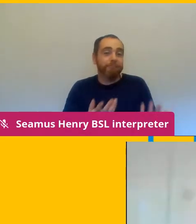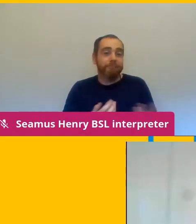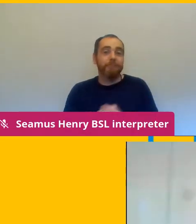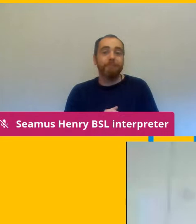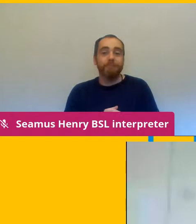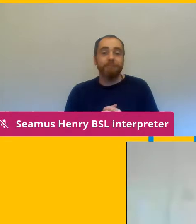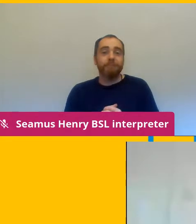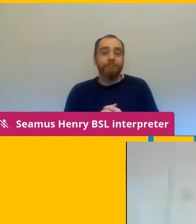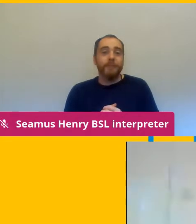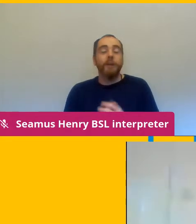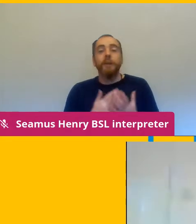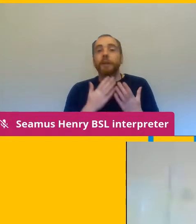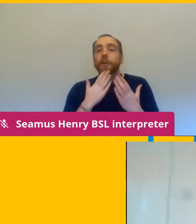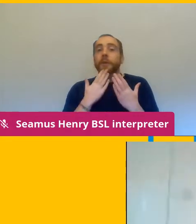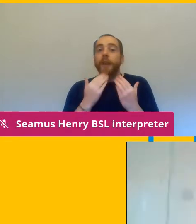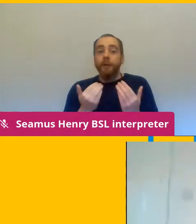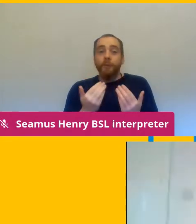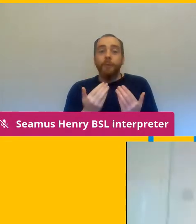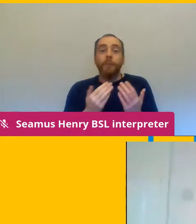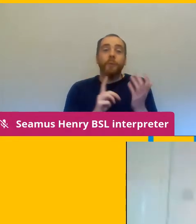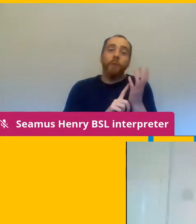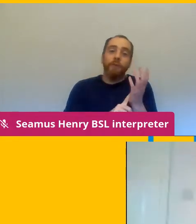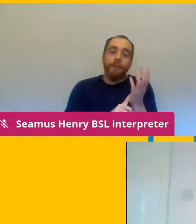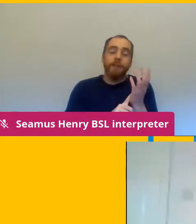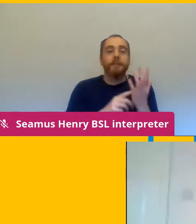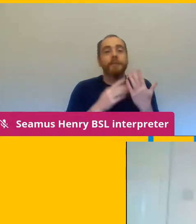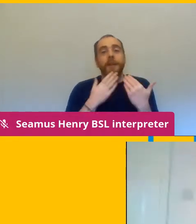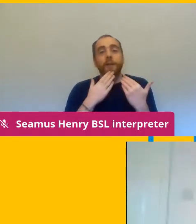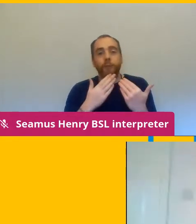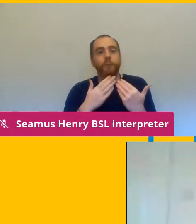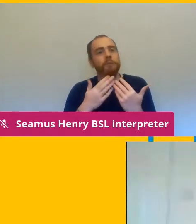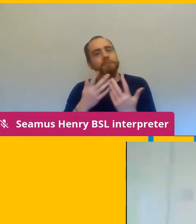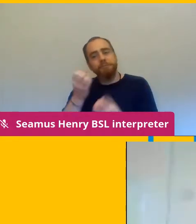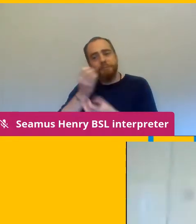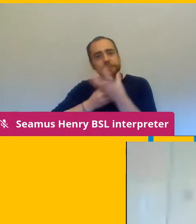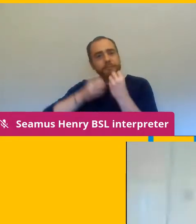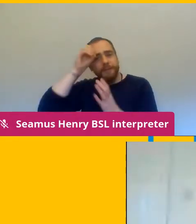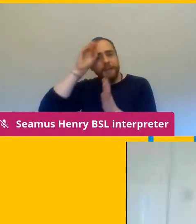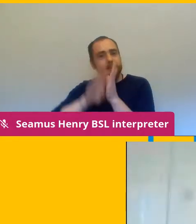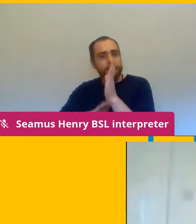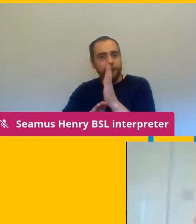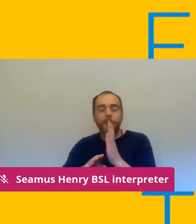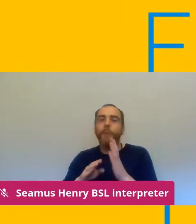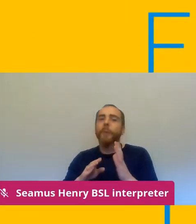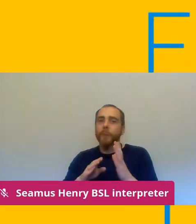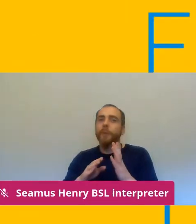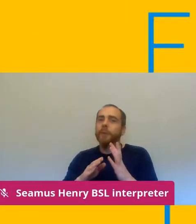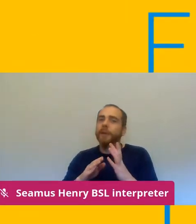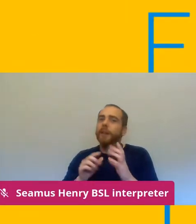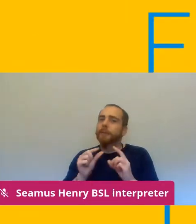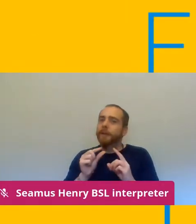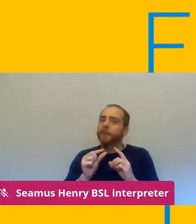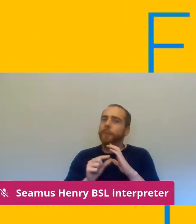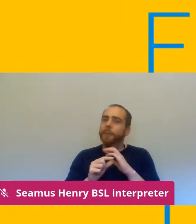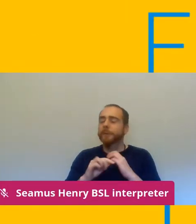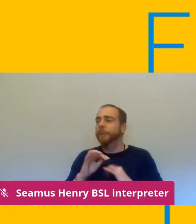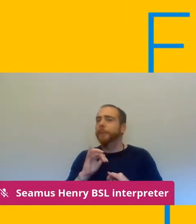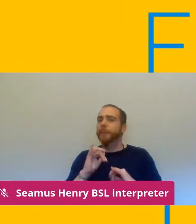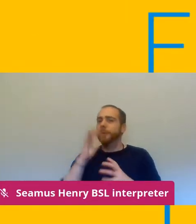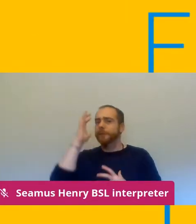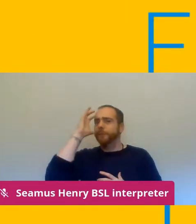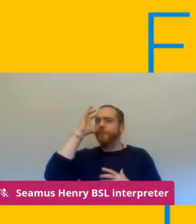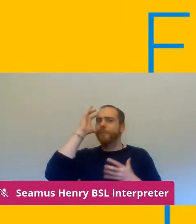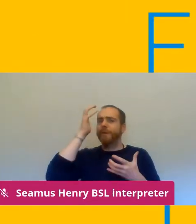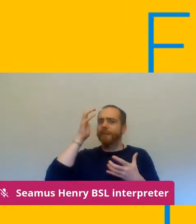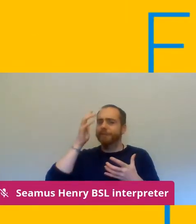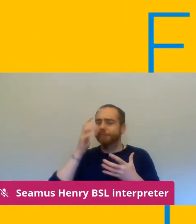thank you lauren um for sharing your experience there it's a a pretty bleak bleak picture and it sounds like so